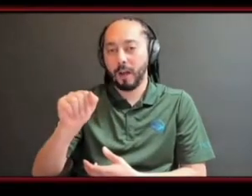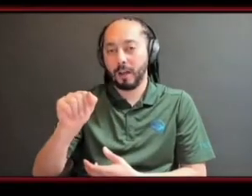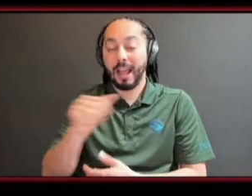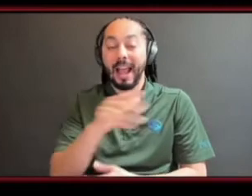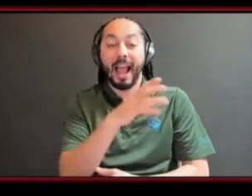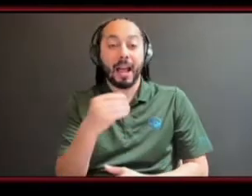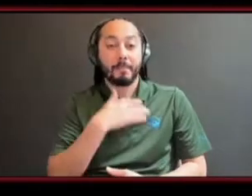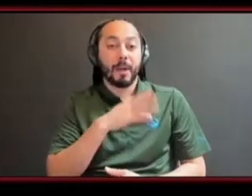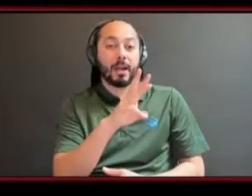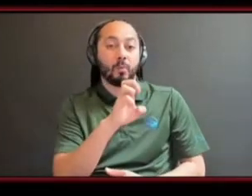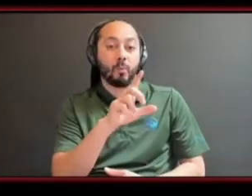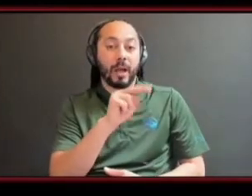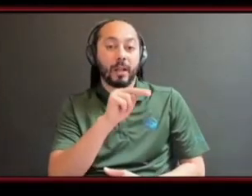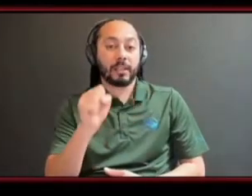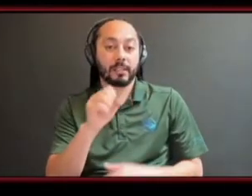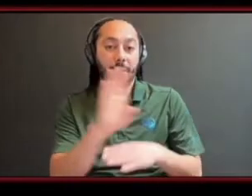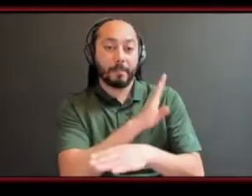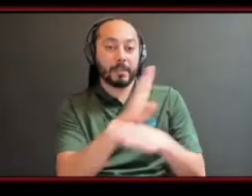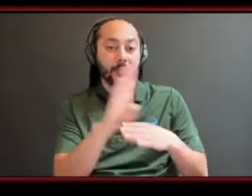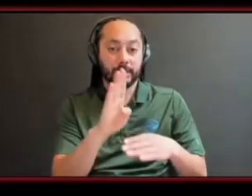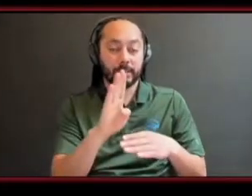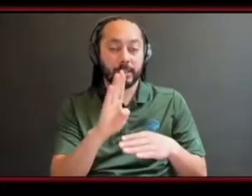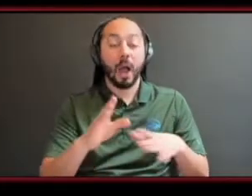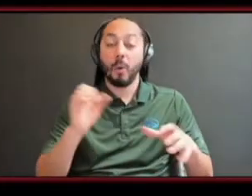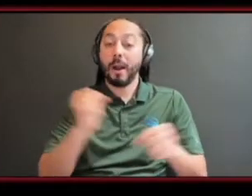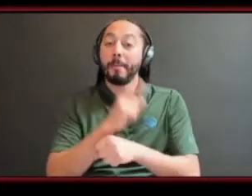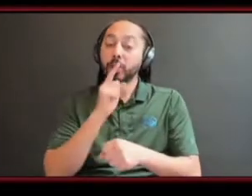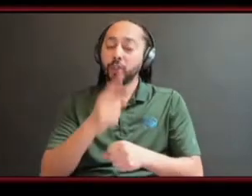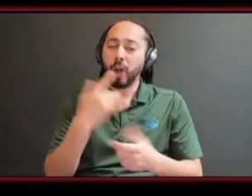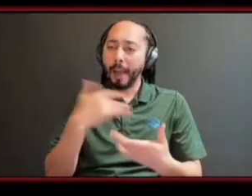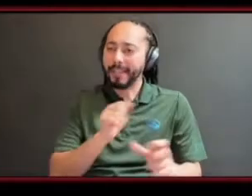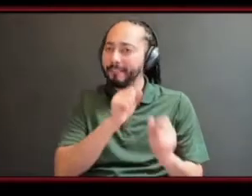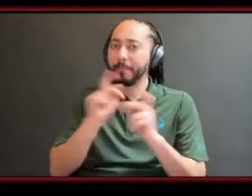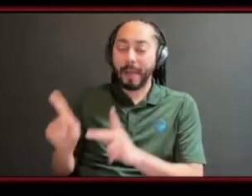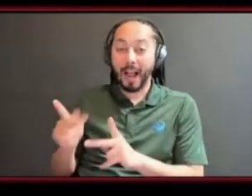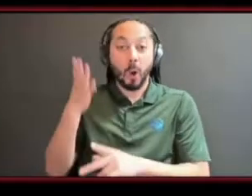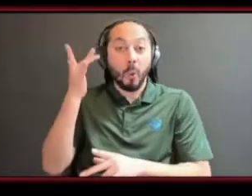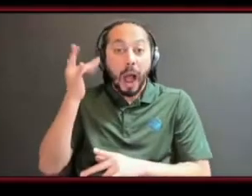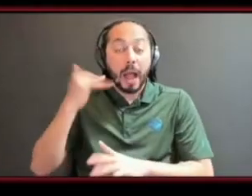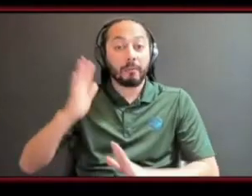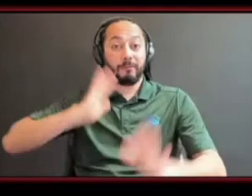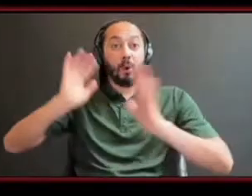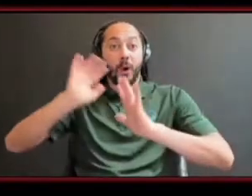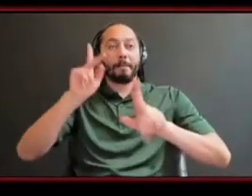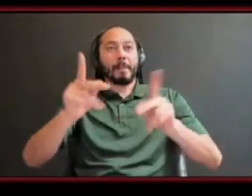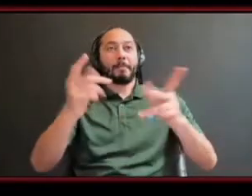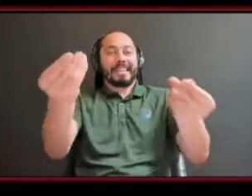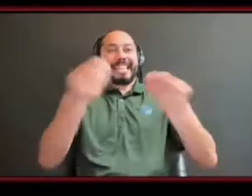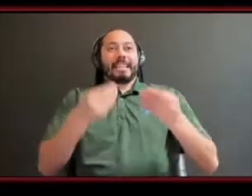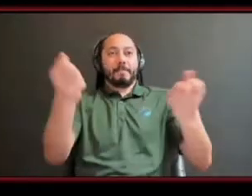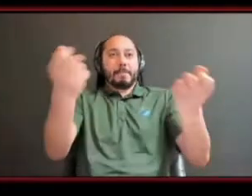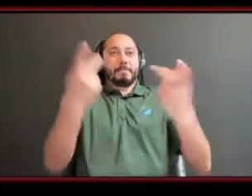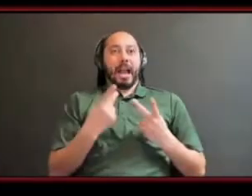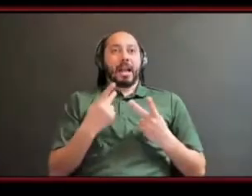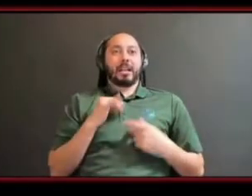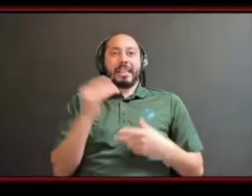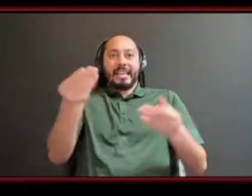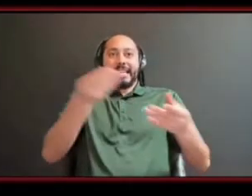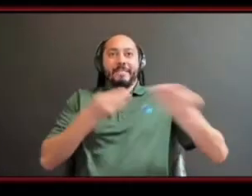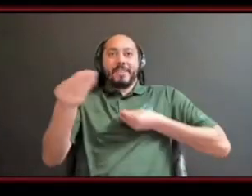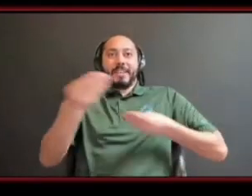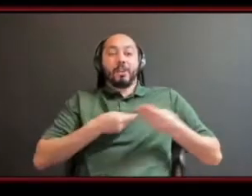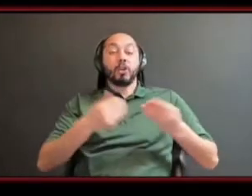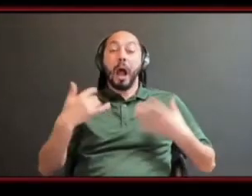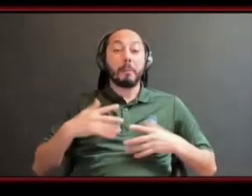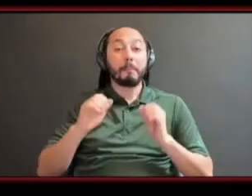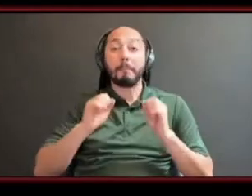point um because i only am here because of the support i have this wasn't like magically delicious and all of a sudden i got to be a